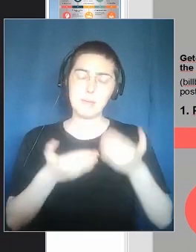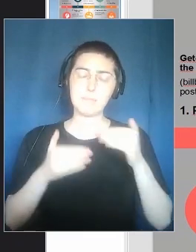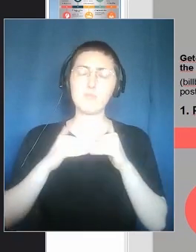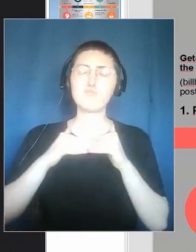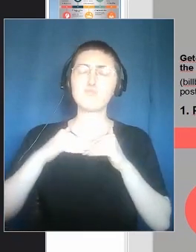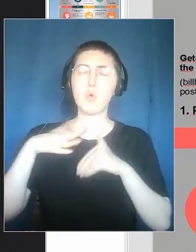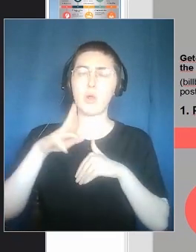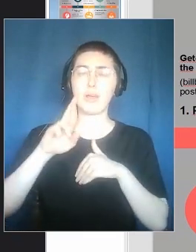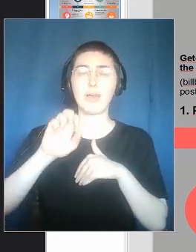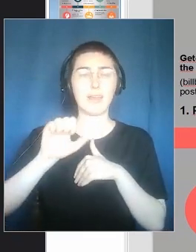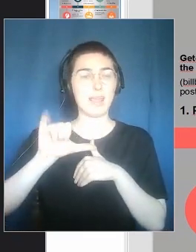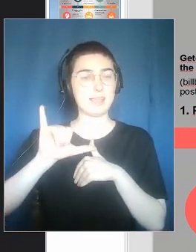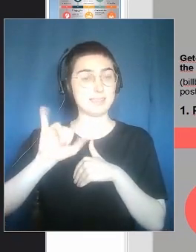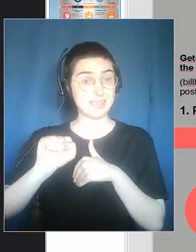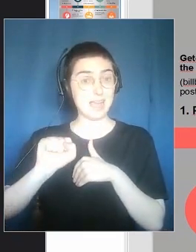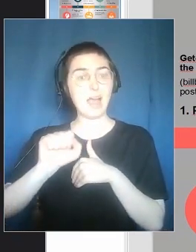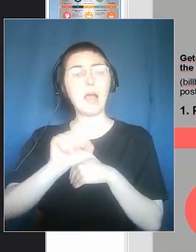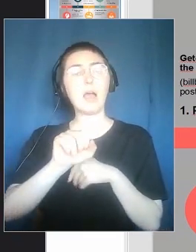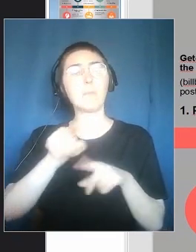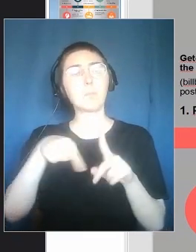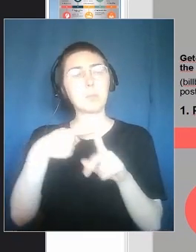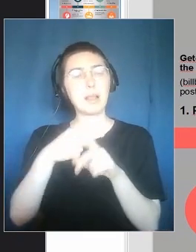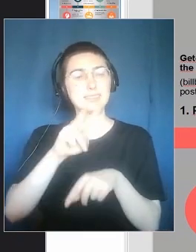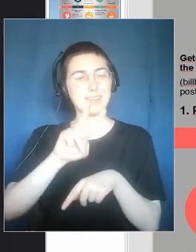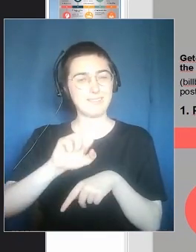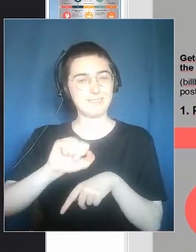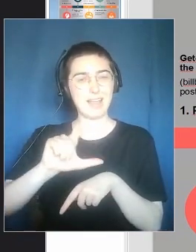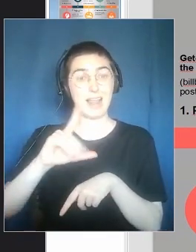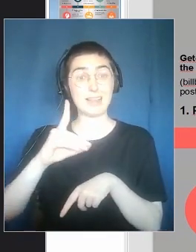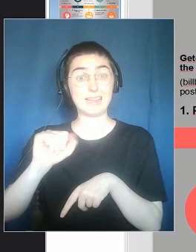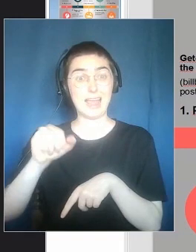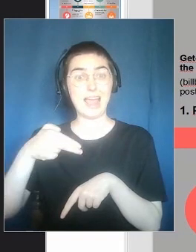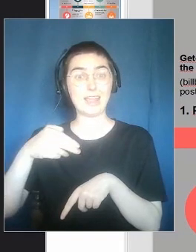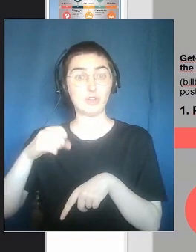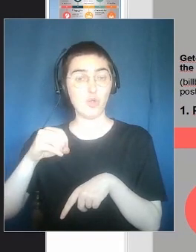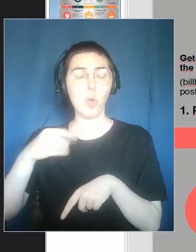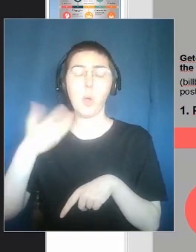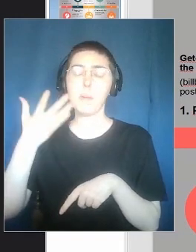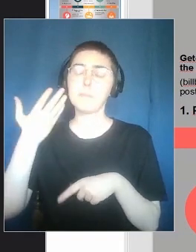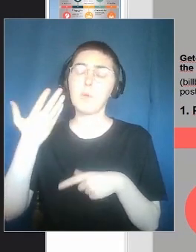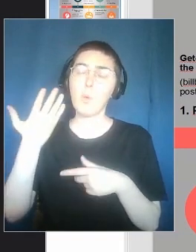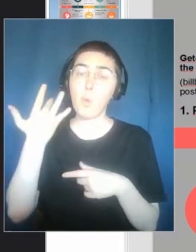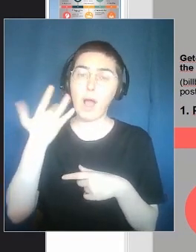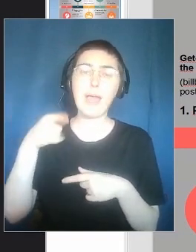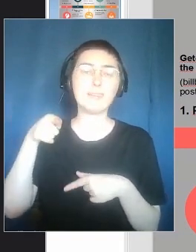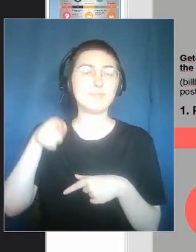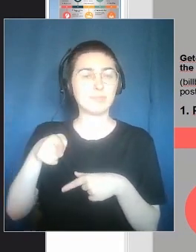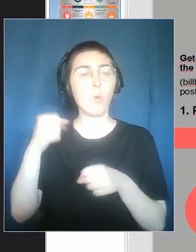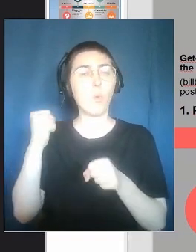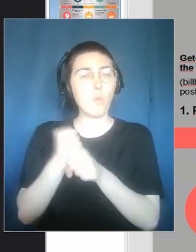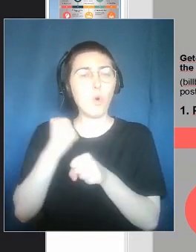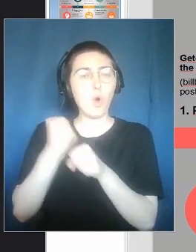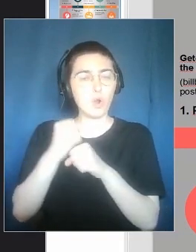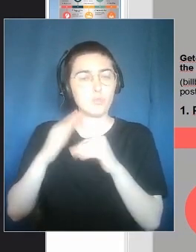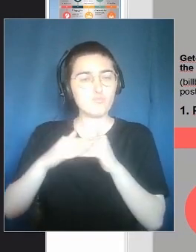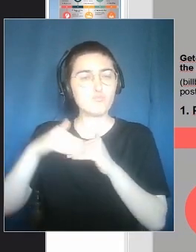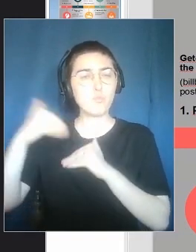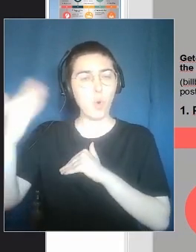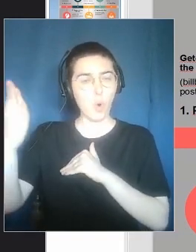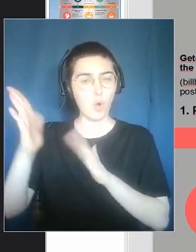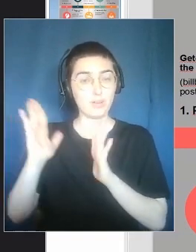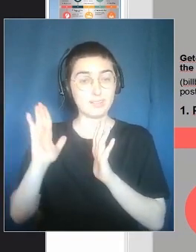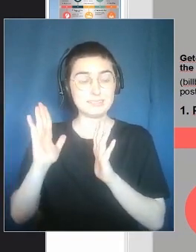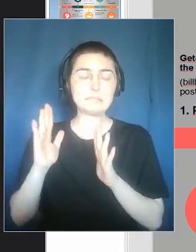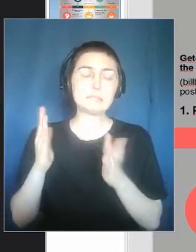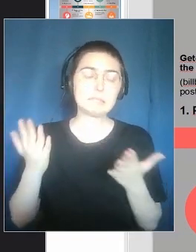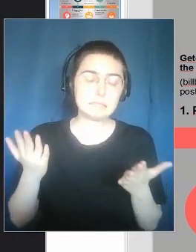I'm thinking about Resia and Valdagno in this moment because the work is more advanced.